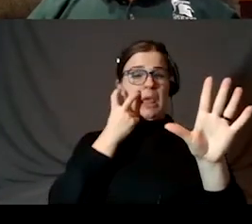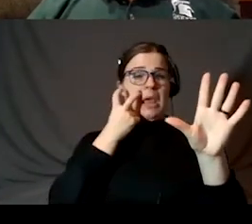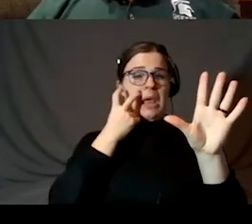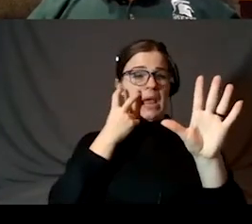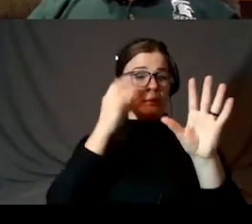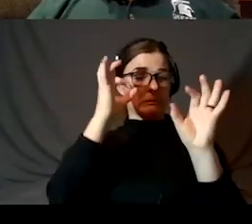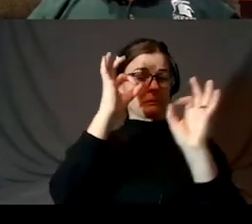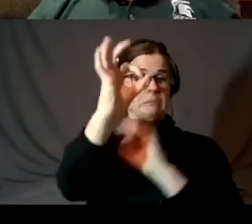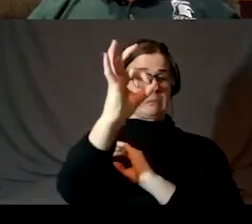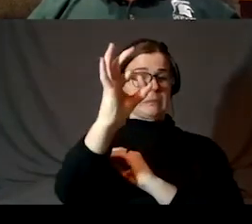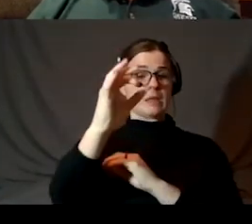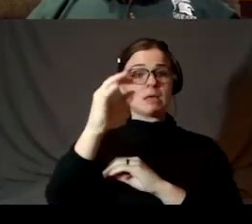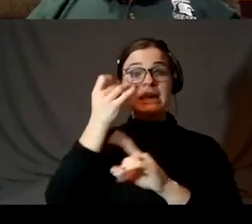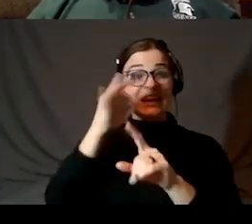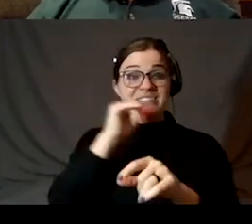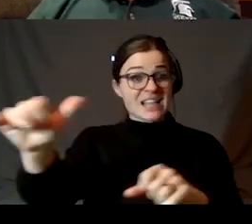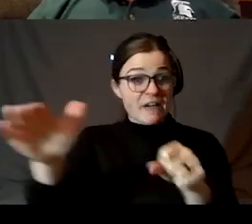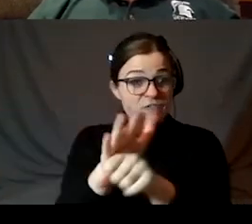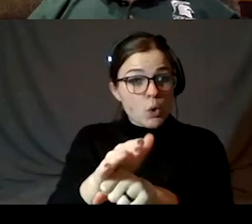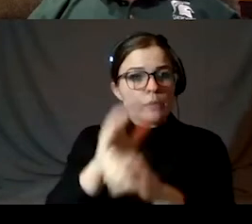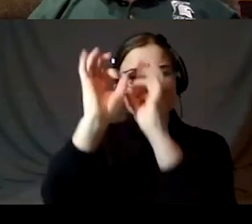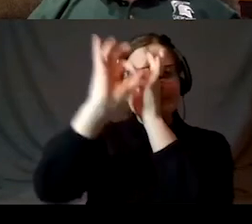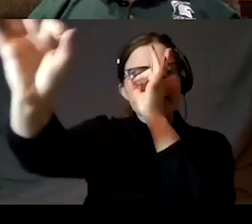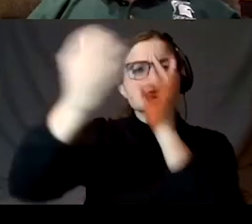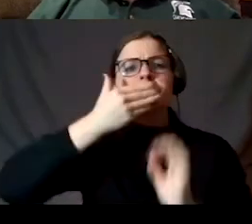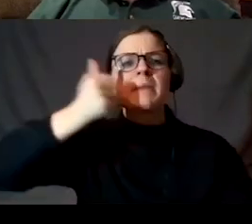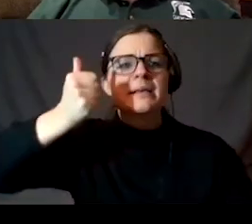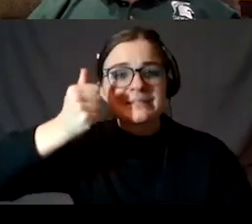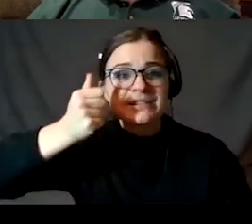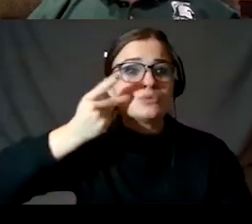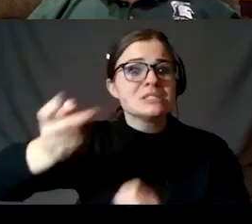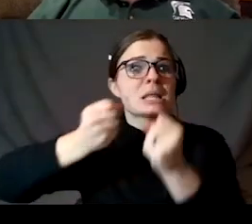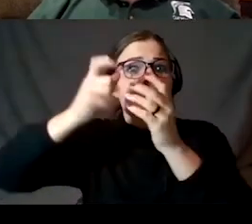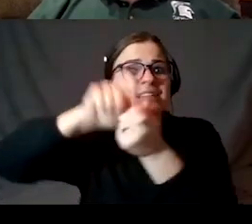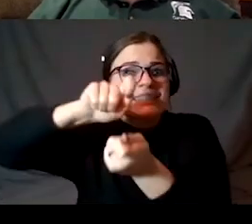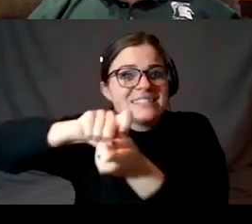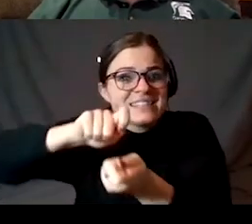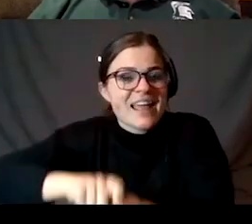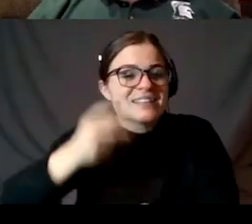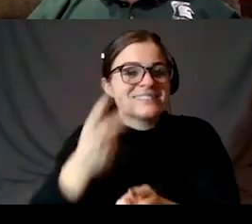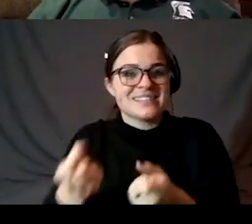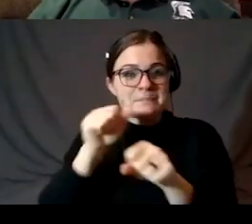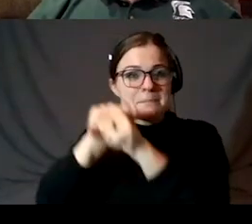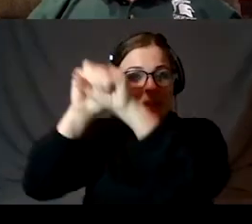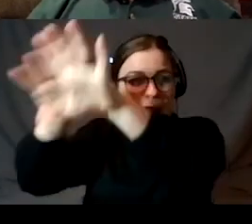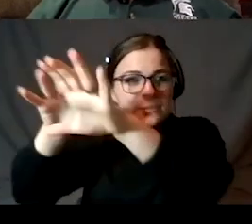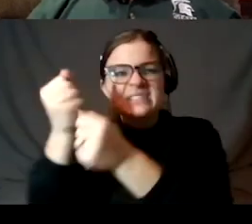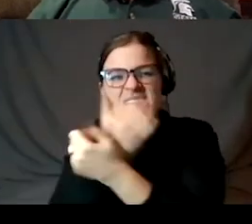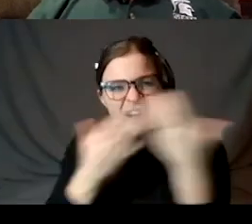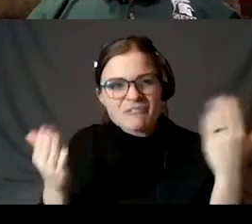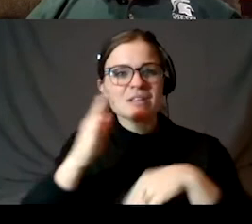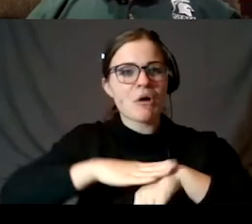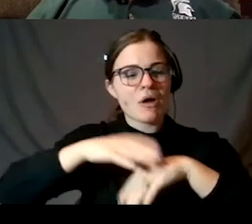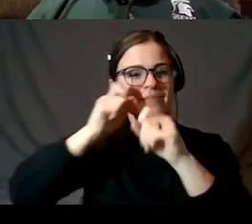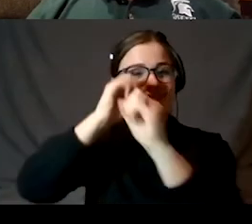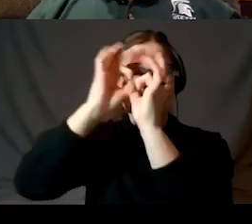definitely best when it's not full. You get tremendous amounts of detail and mountains on the Terminator in a telescope, and